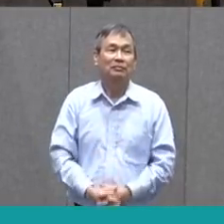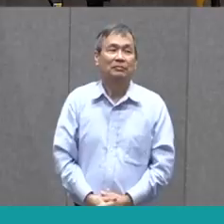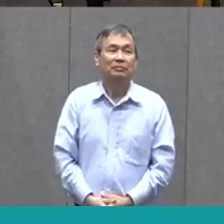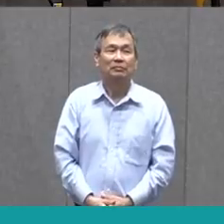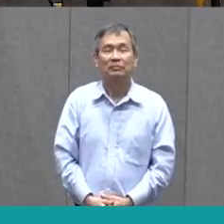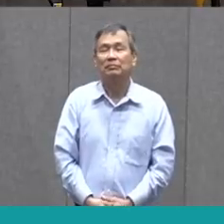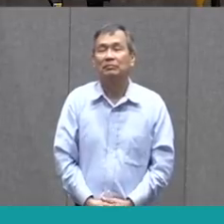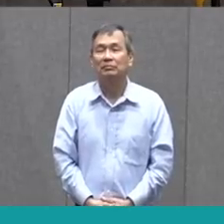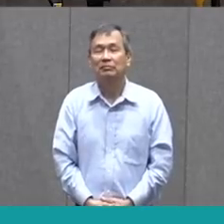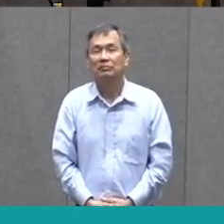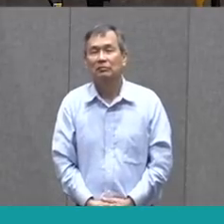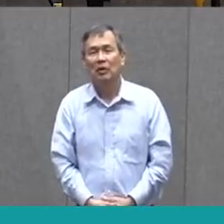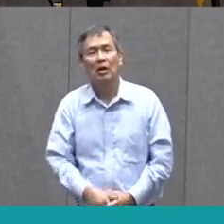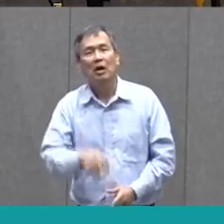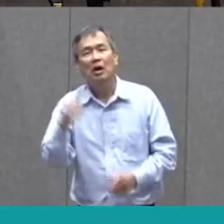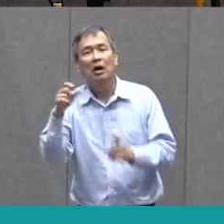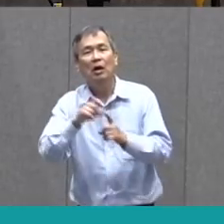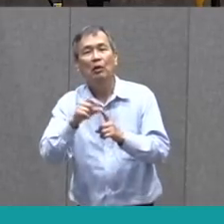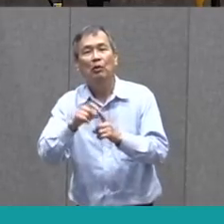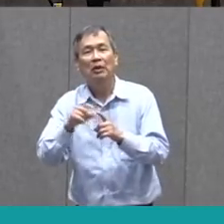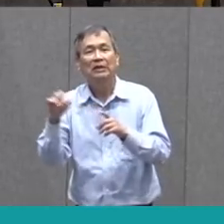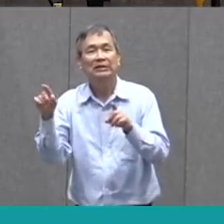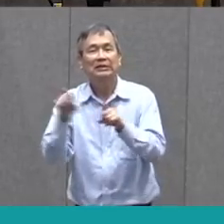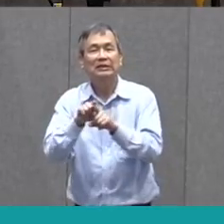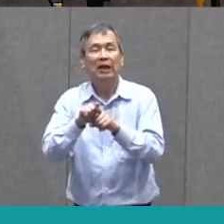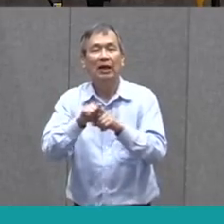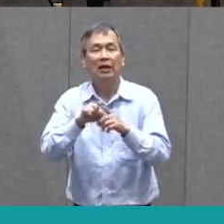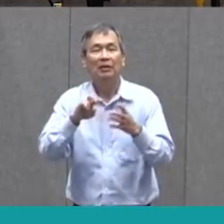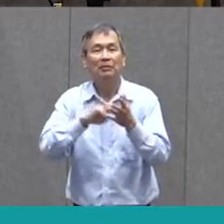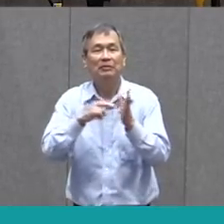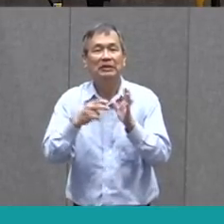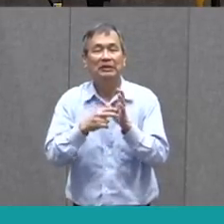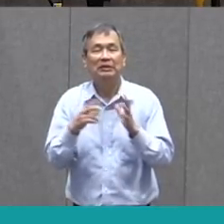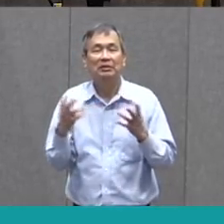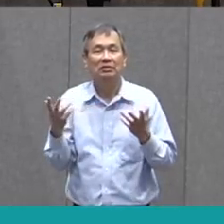Can you think of another word that has a similar meaning